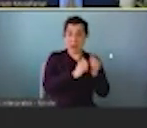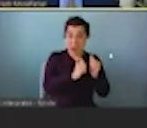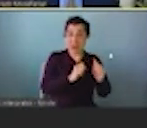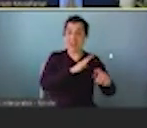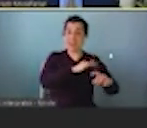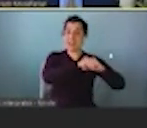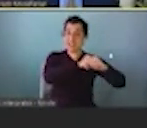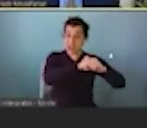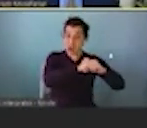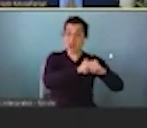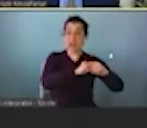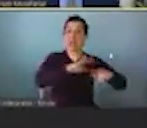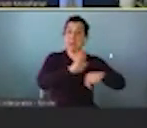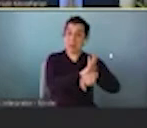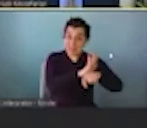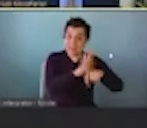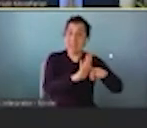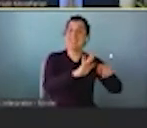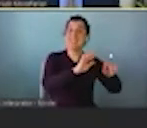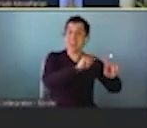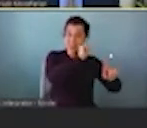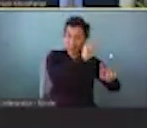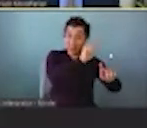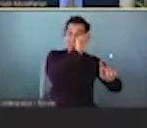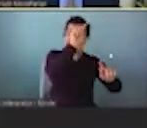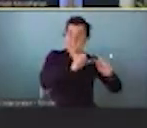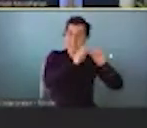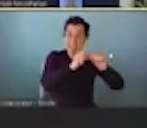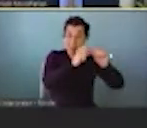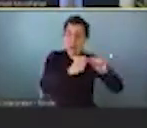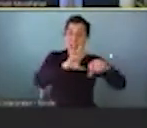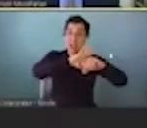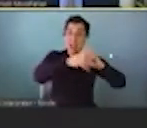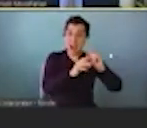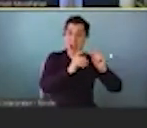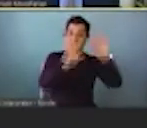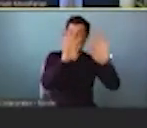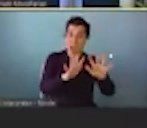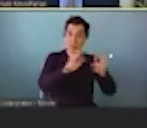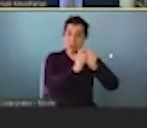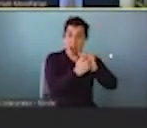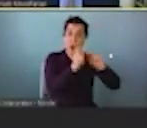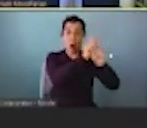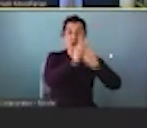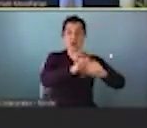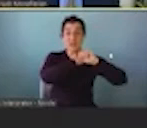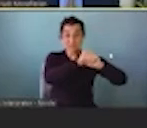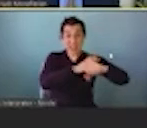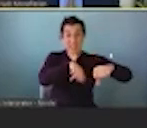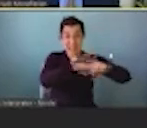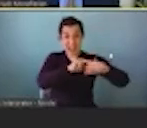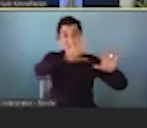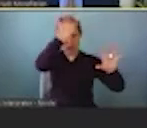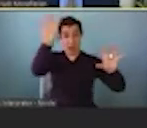international business marketplace, if we start talking about sustainability and climate, and if we bring in the Department of Defense and national security,